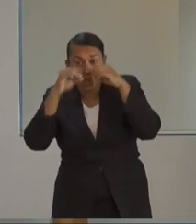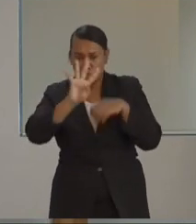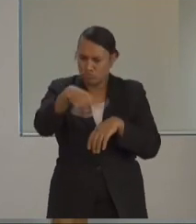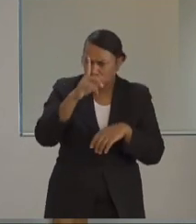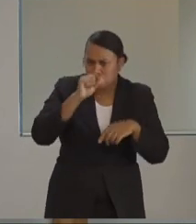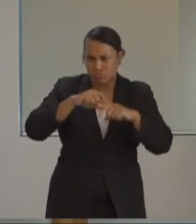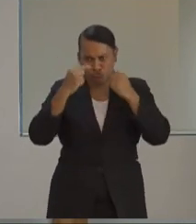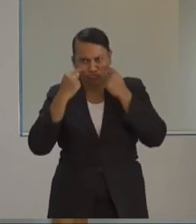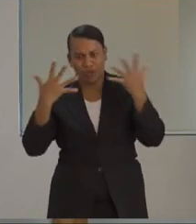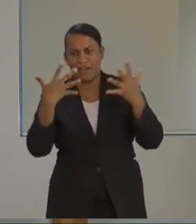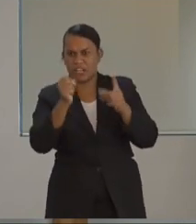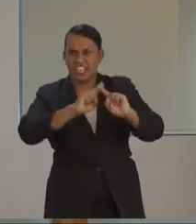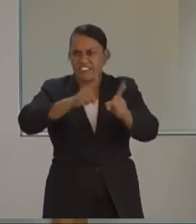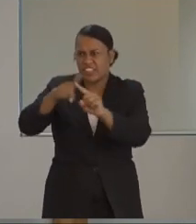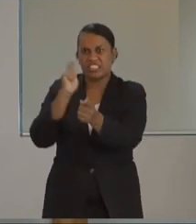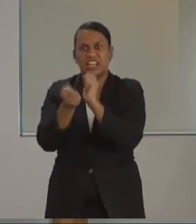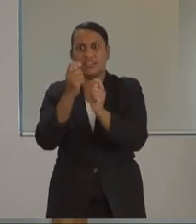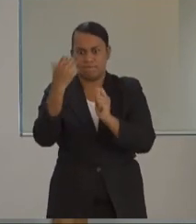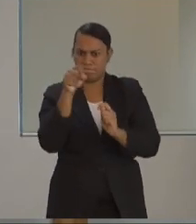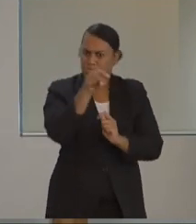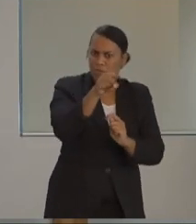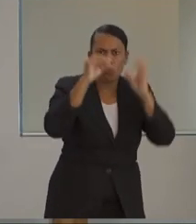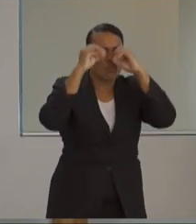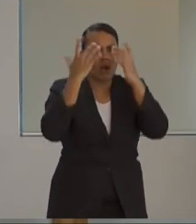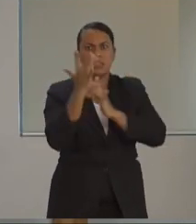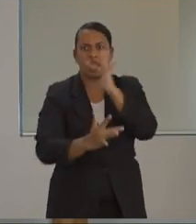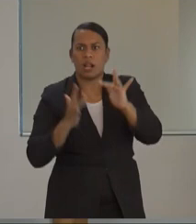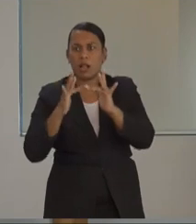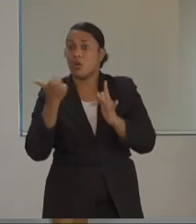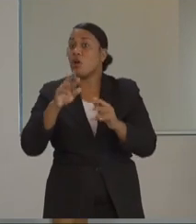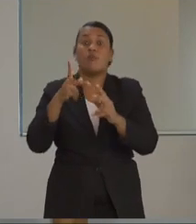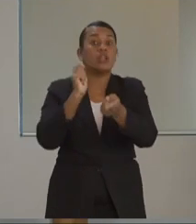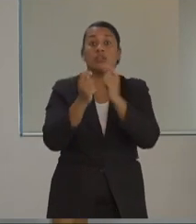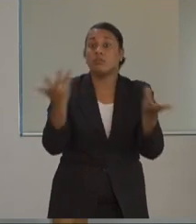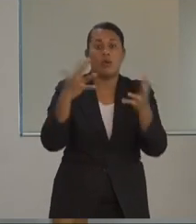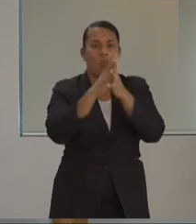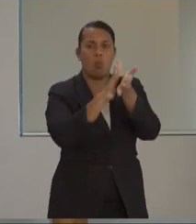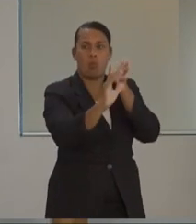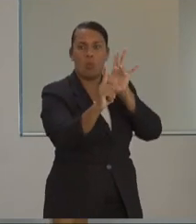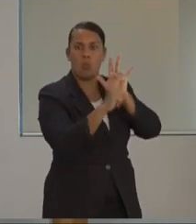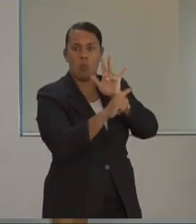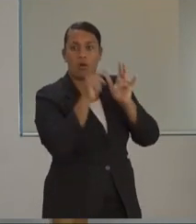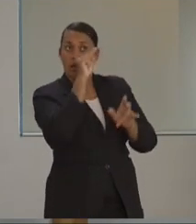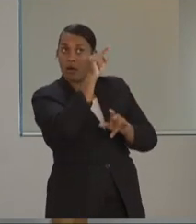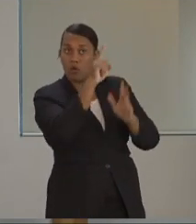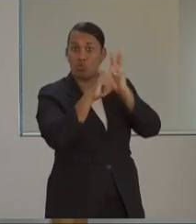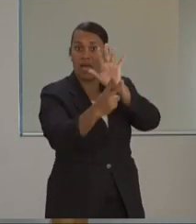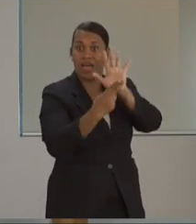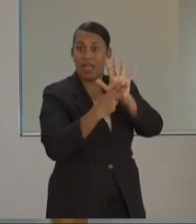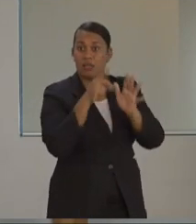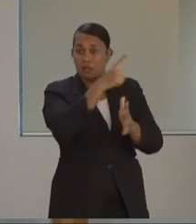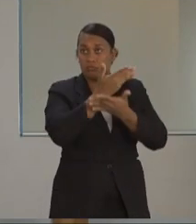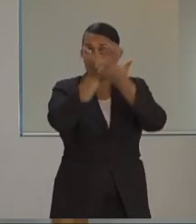you all types of tests. The testing that we do is testing that is WHO verified. So, you've got the FDA, which the